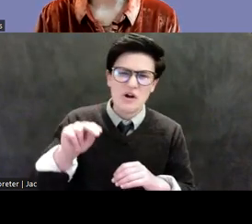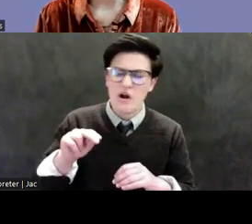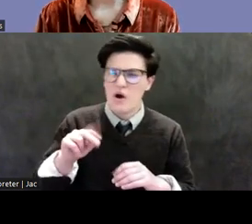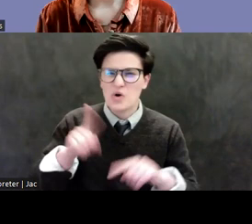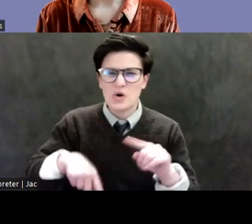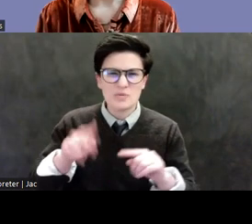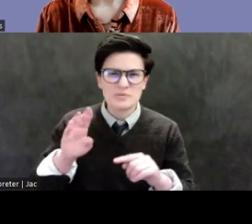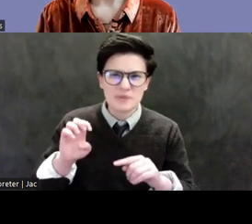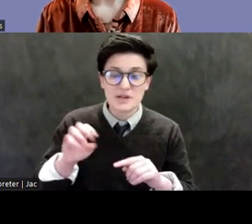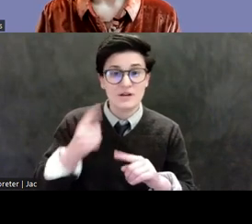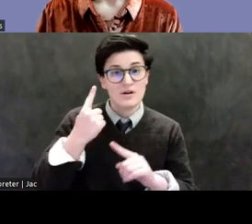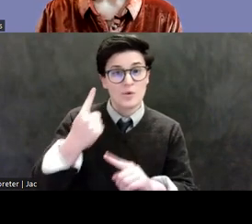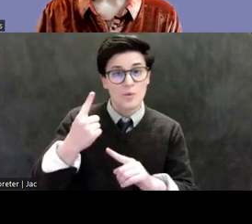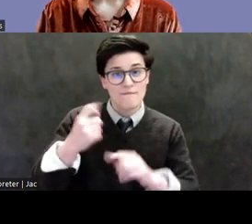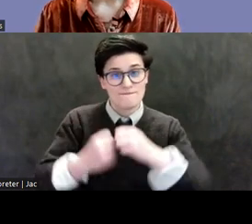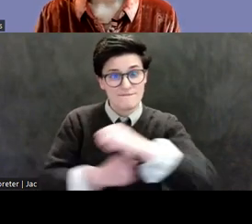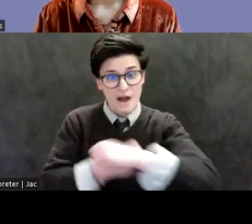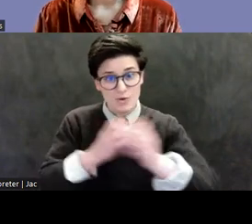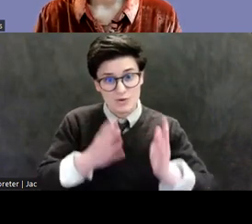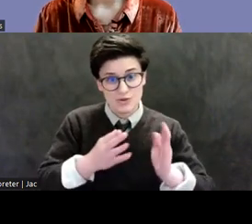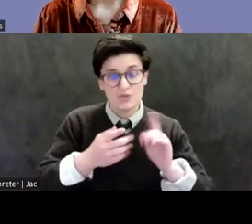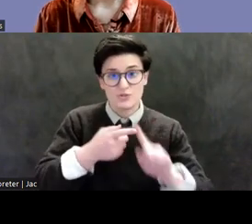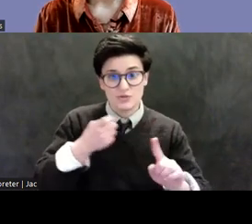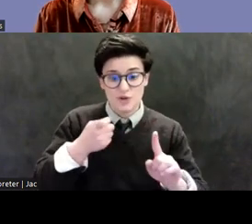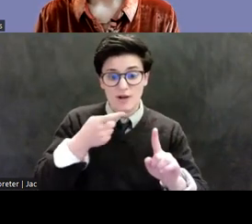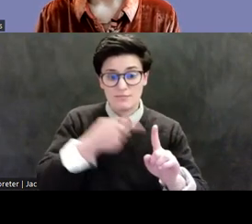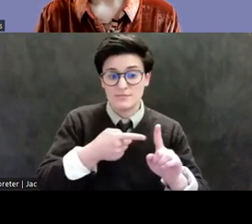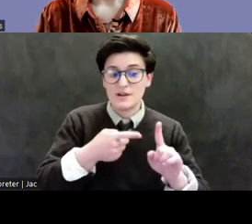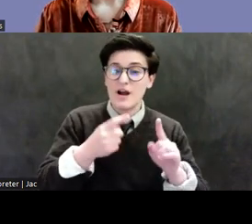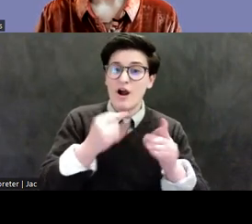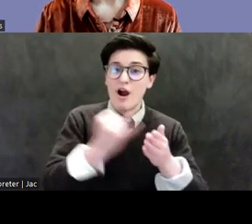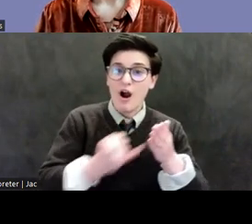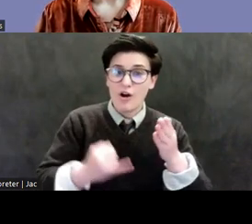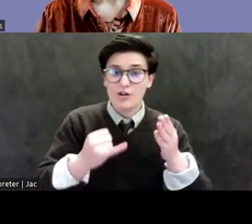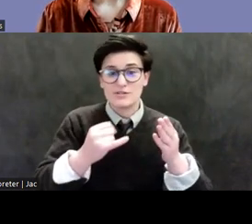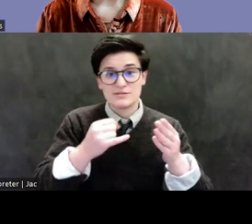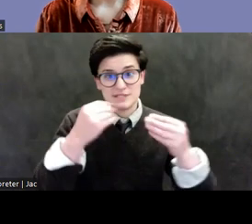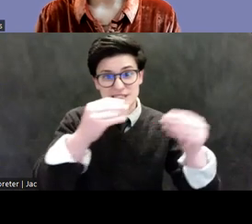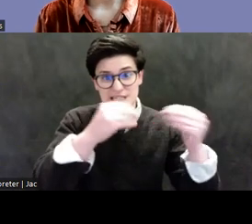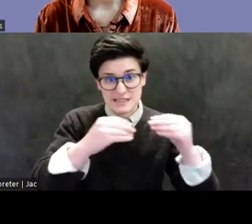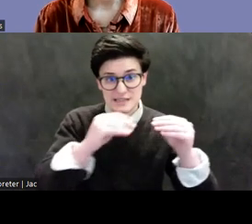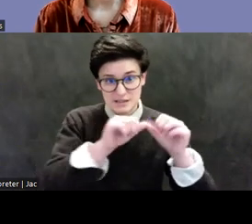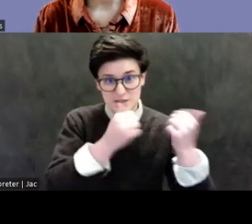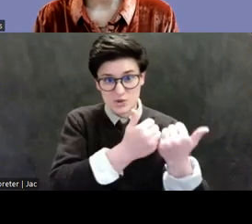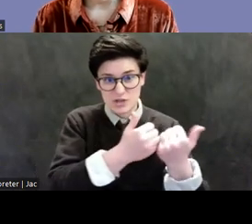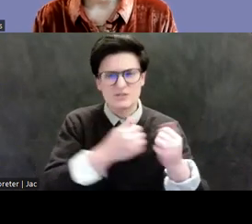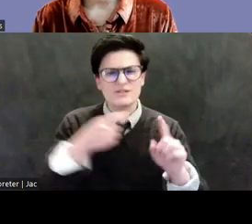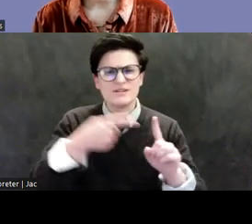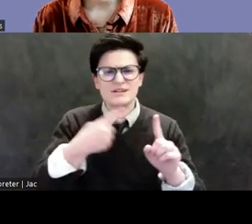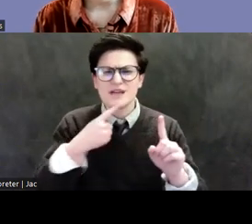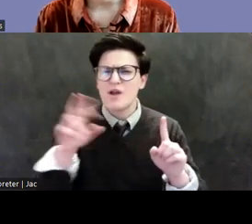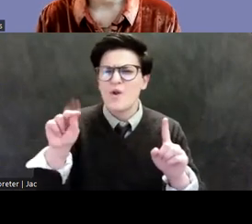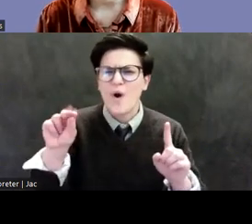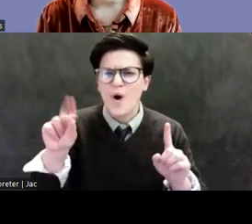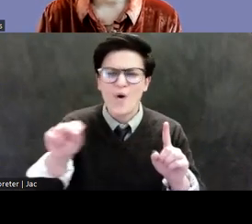major dealer's association stringently denied there was any such risk, saying, quote, nobody on the market would touch this stuff